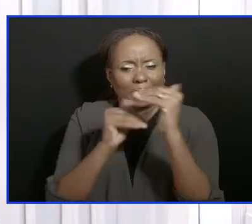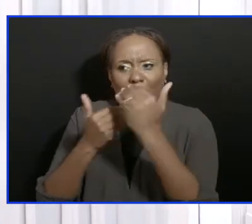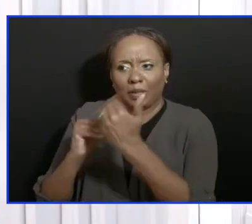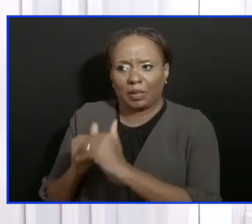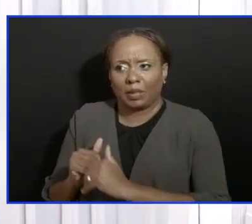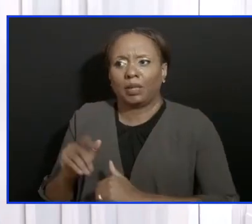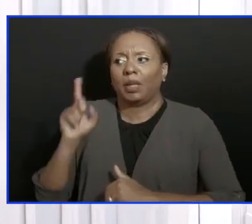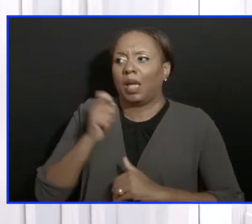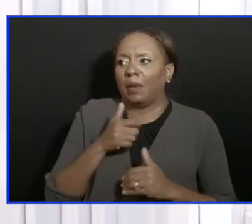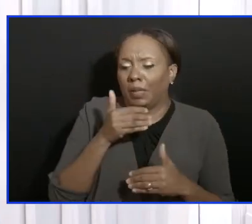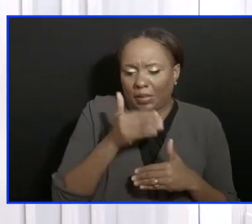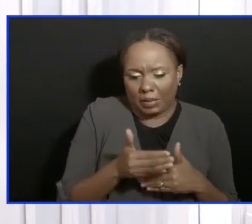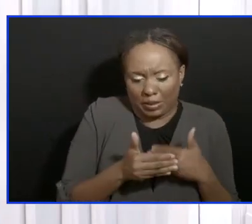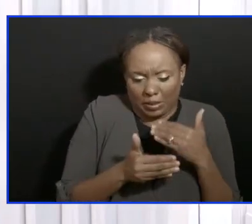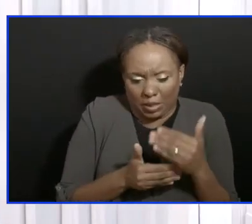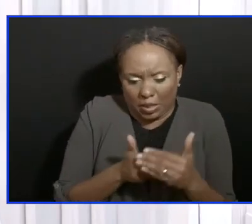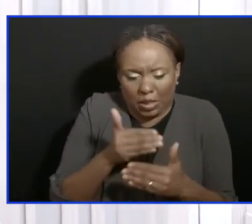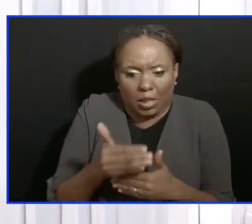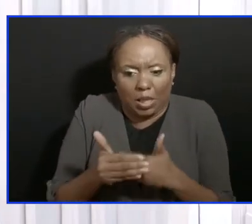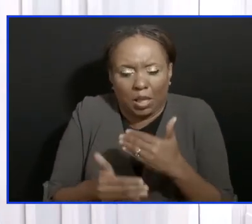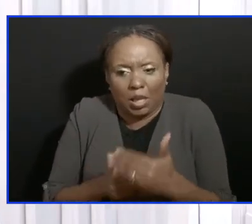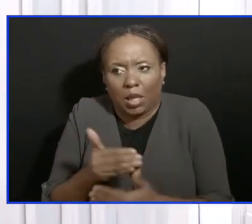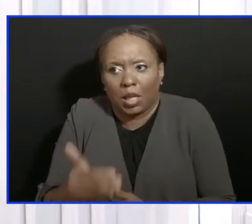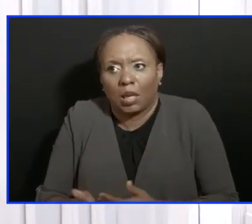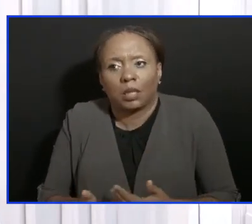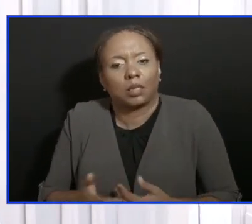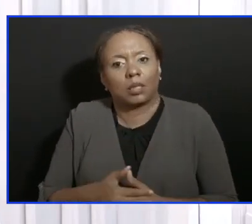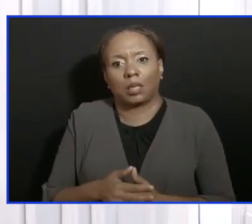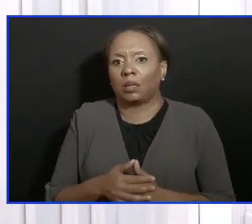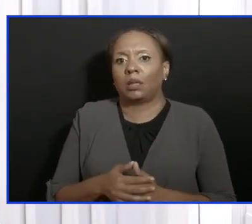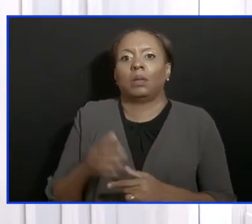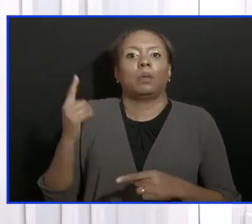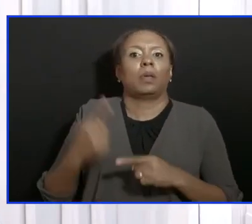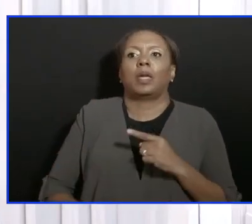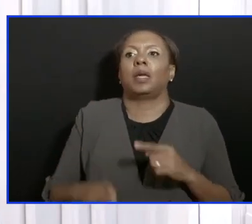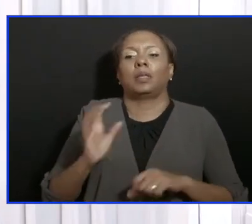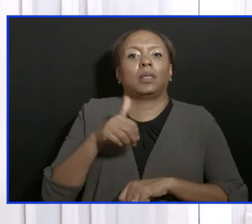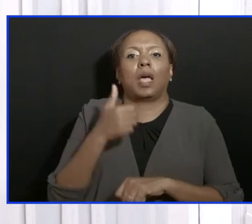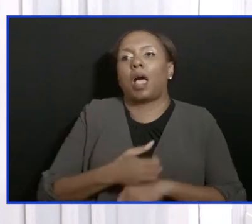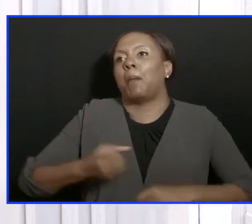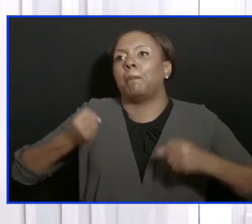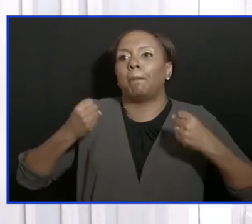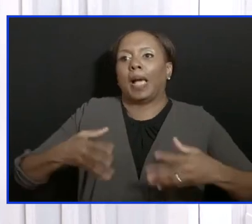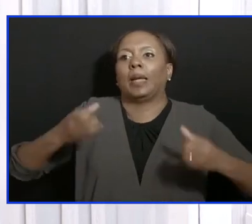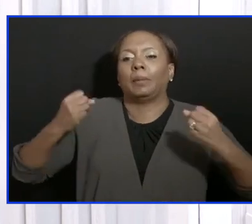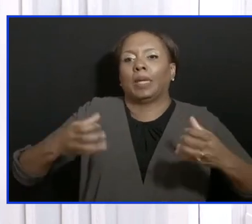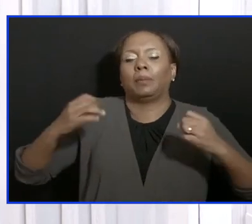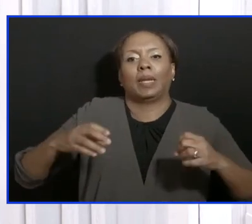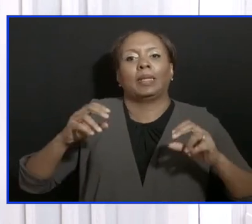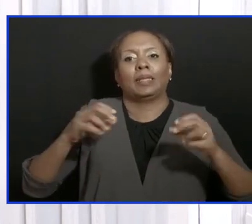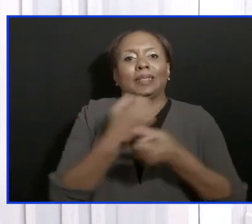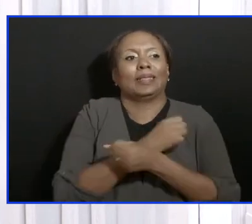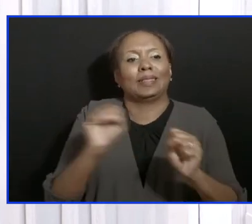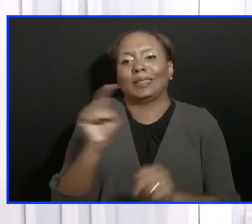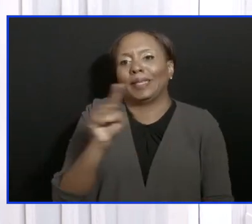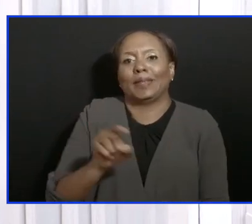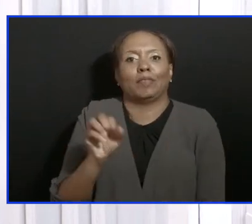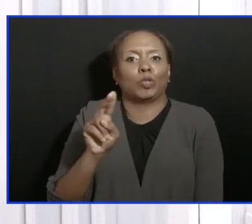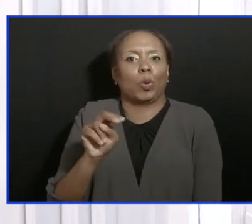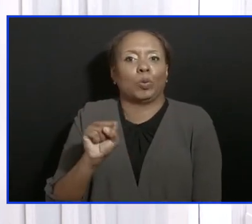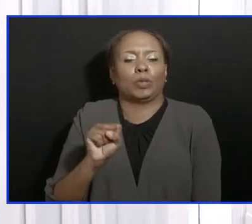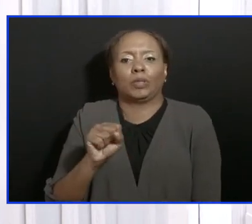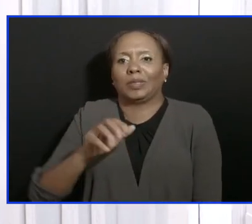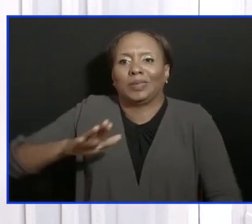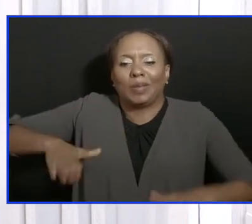to do it step by step by step. I've also indicated today that after we do the health care people and health care